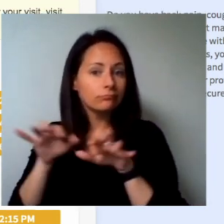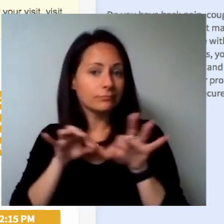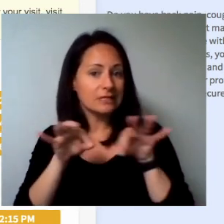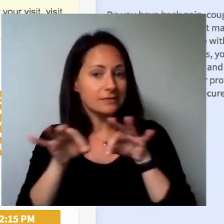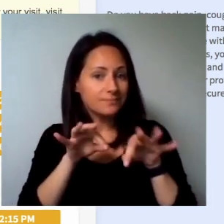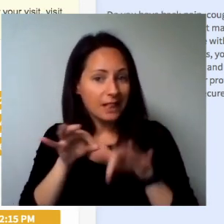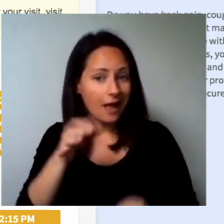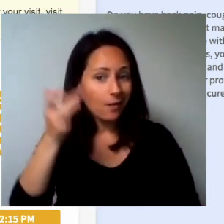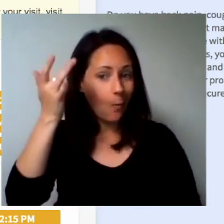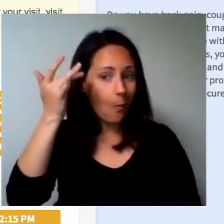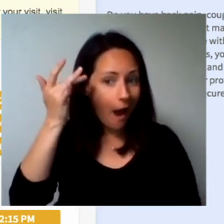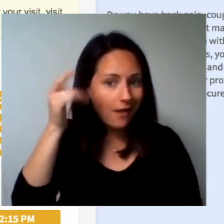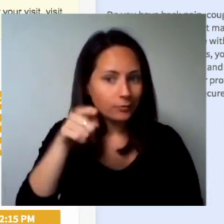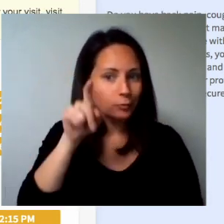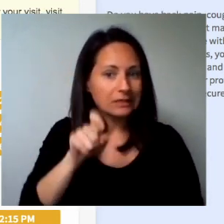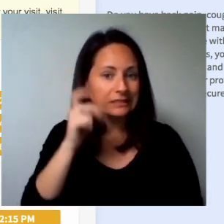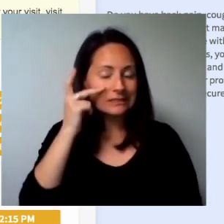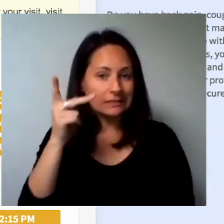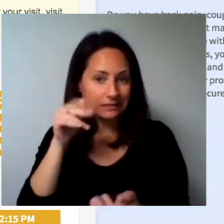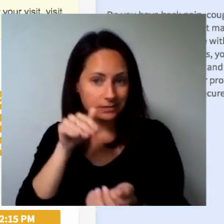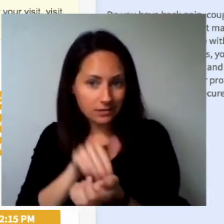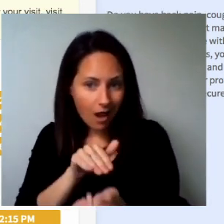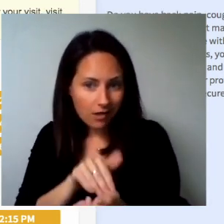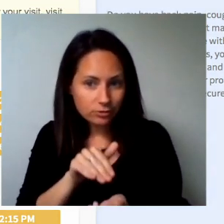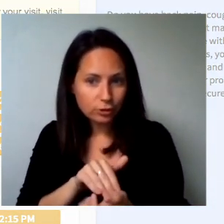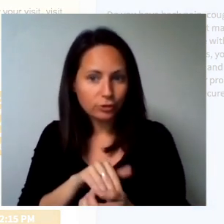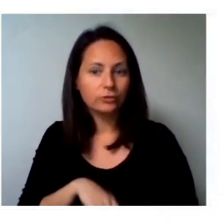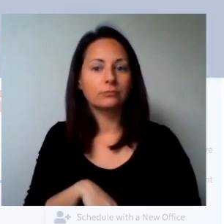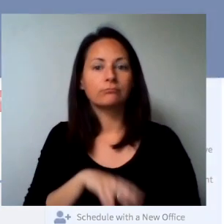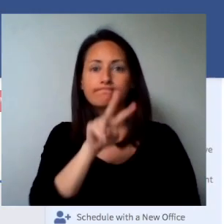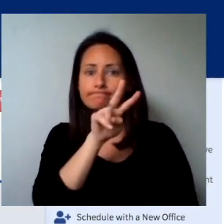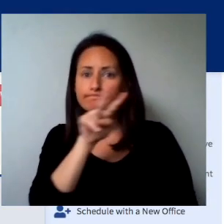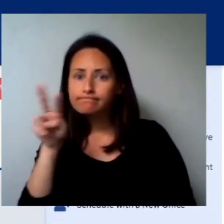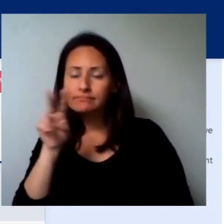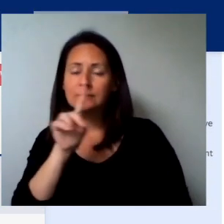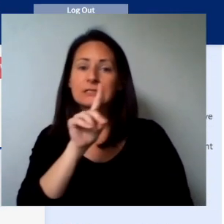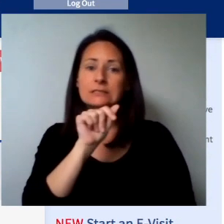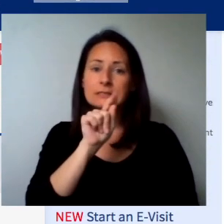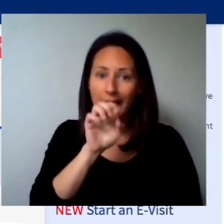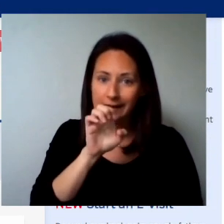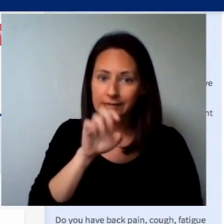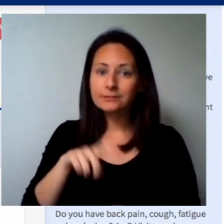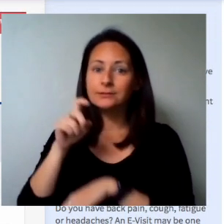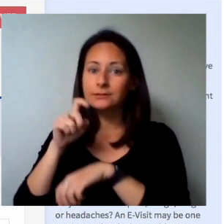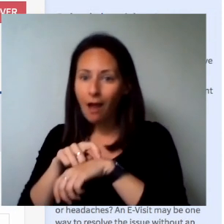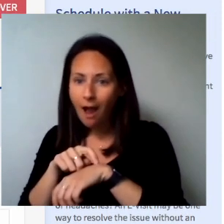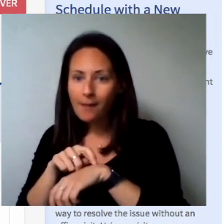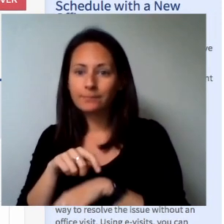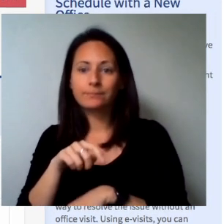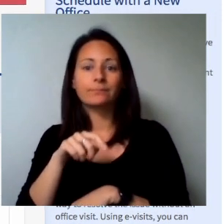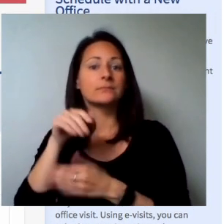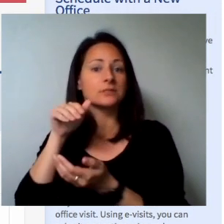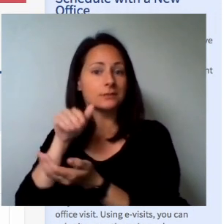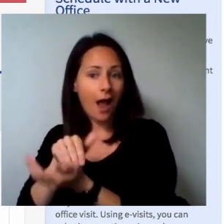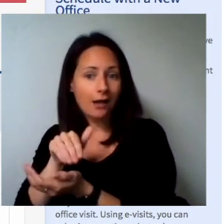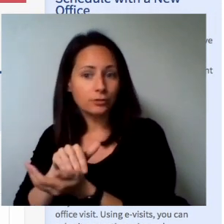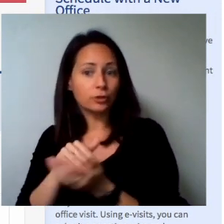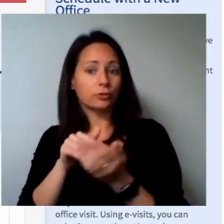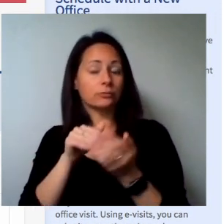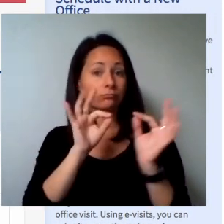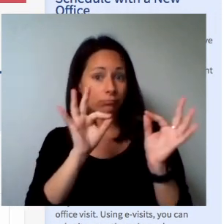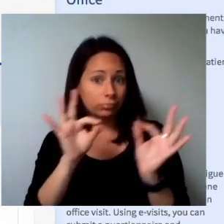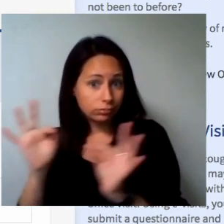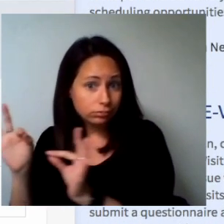on the time and provider you would like to have the appointment with. You will then be directed to a page with your appointment time and provider